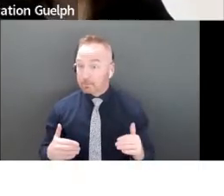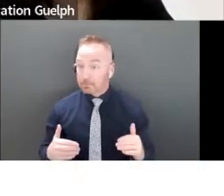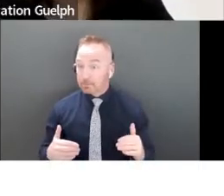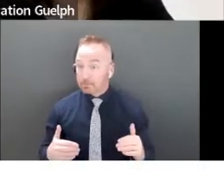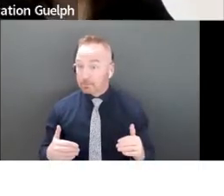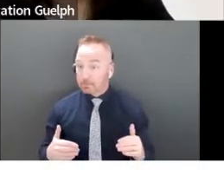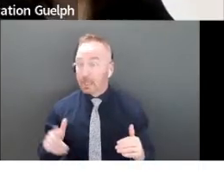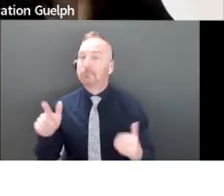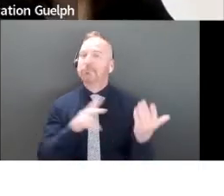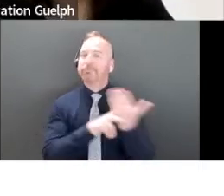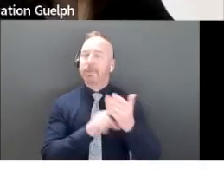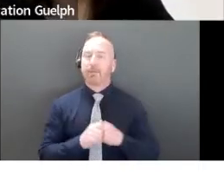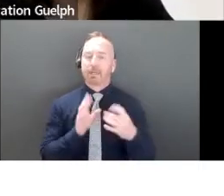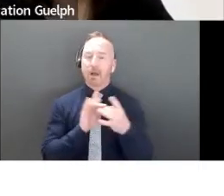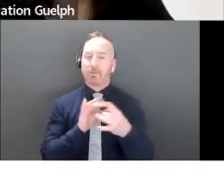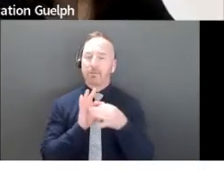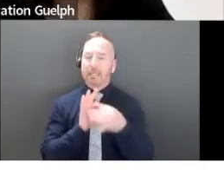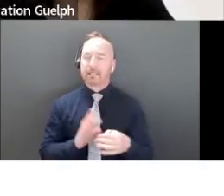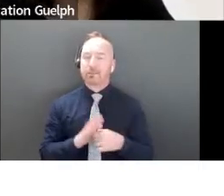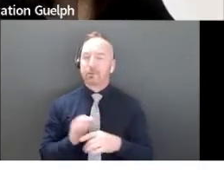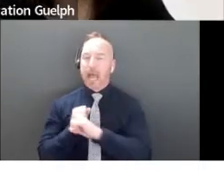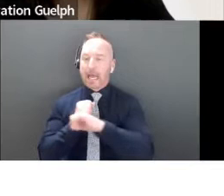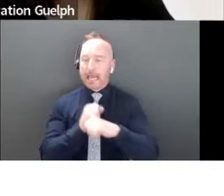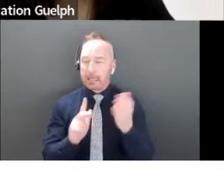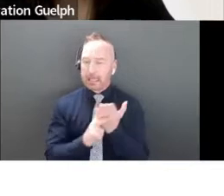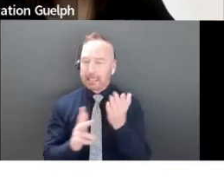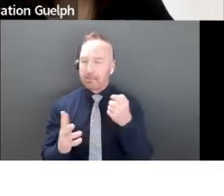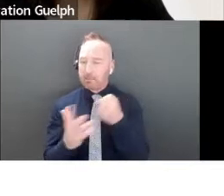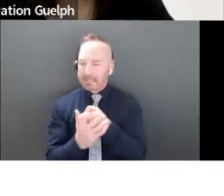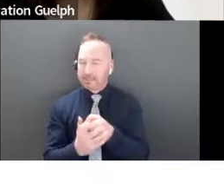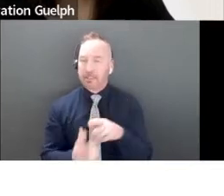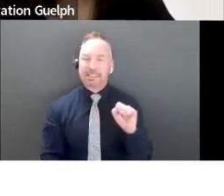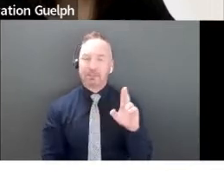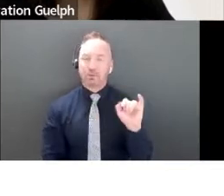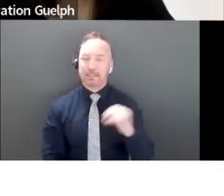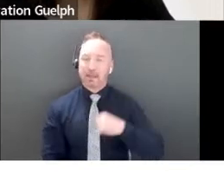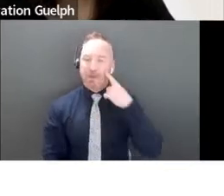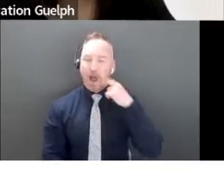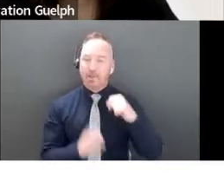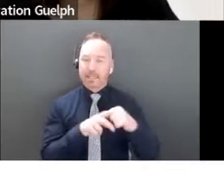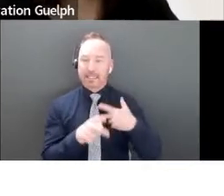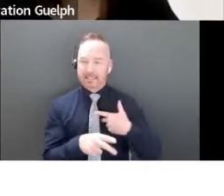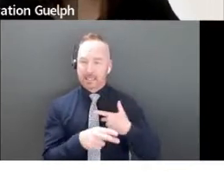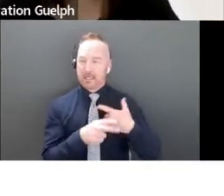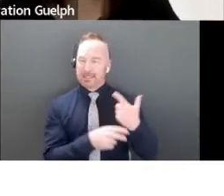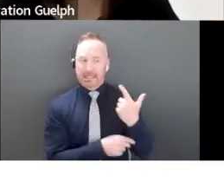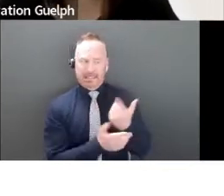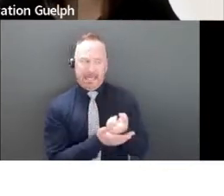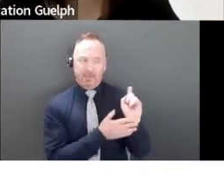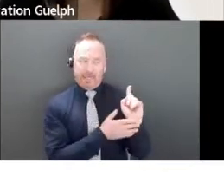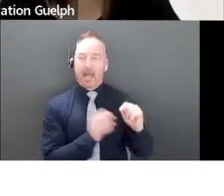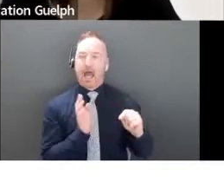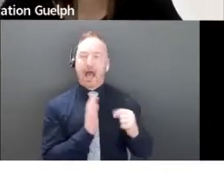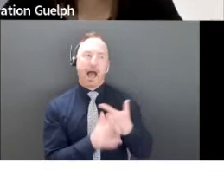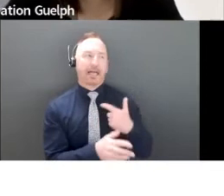Just a comment about a pitch recently. Susan felt the slides were pretty busy for a pitch she saw last week. Any thoughts